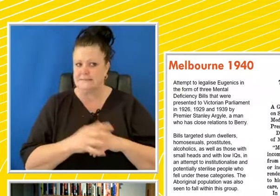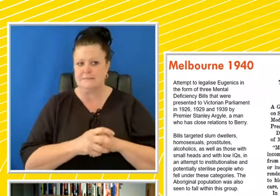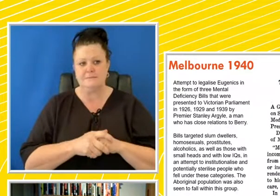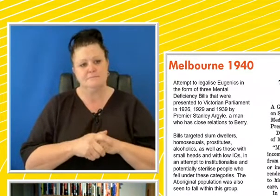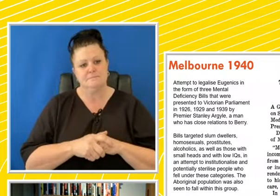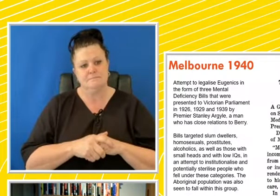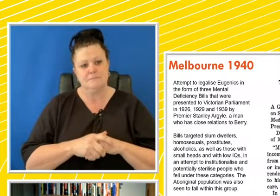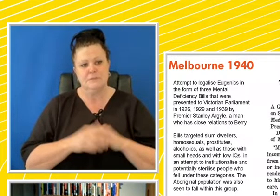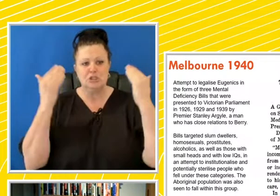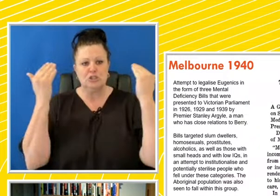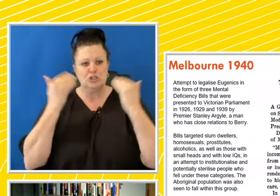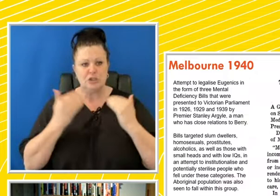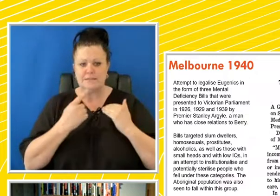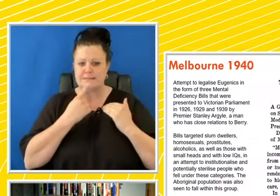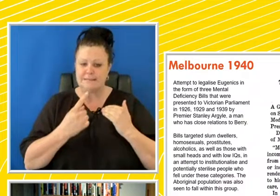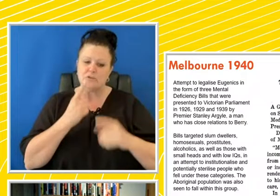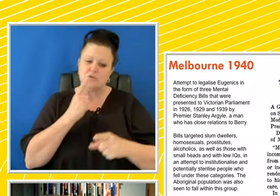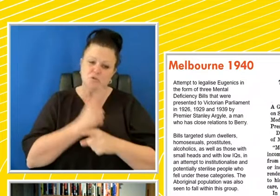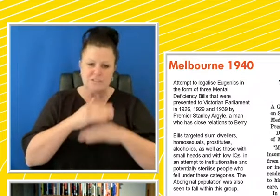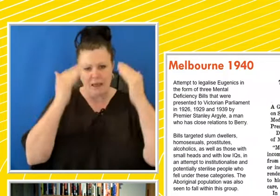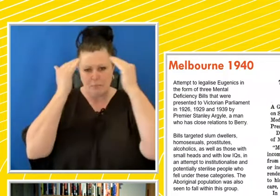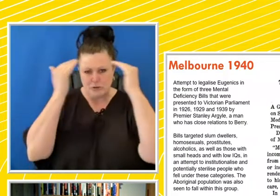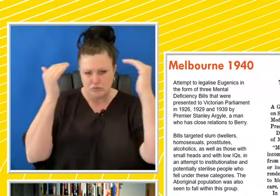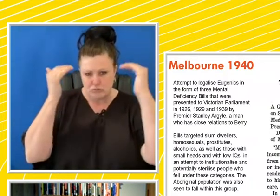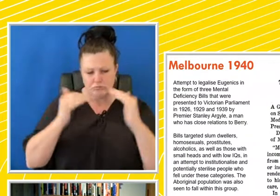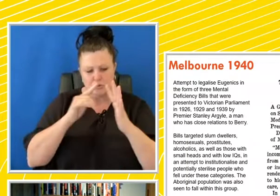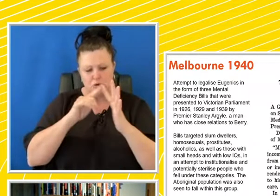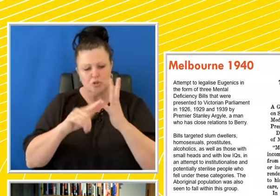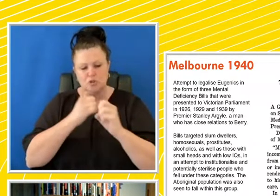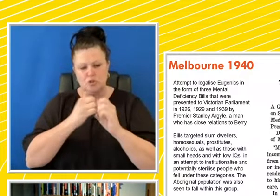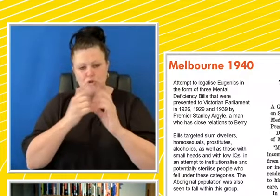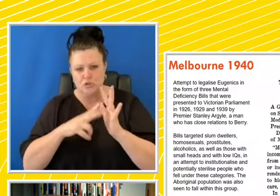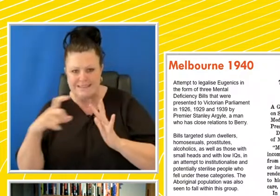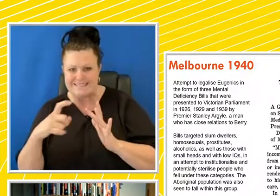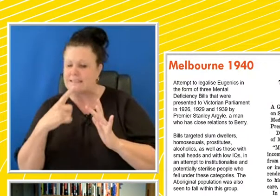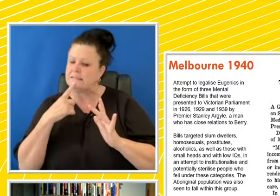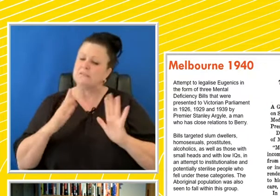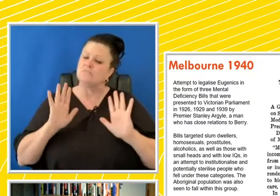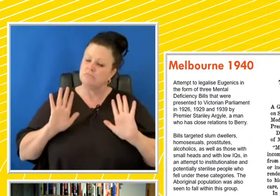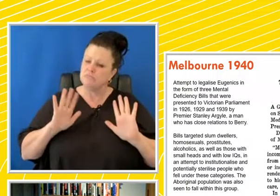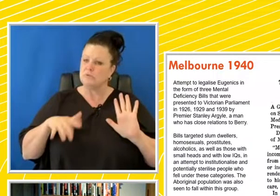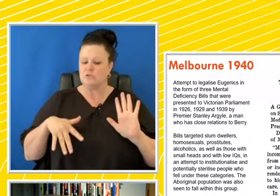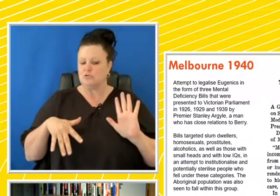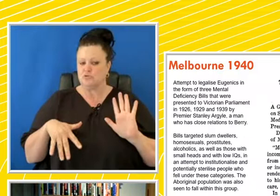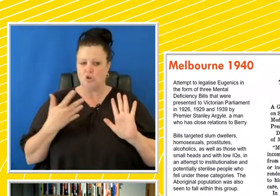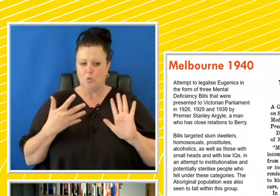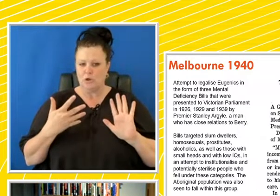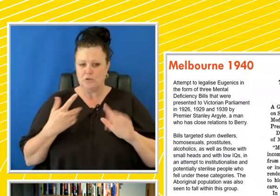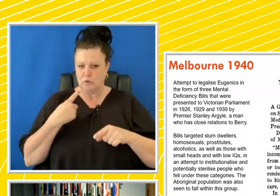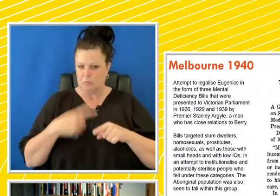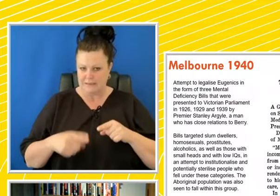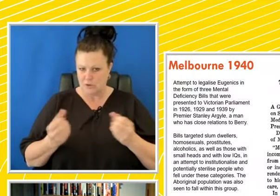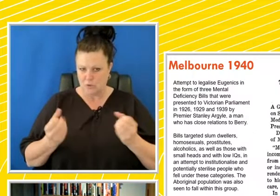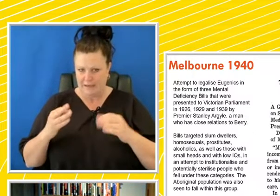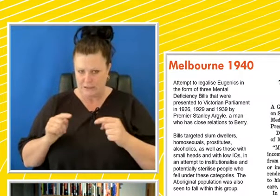So Judge Foster made some remarks about mental deficiency and eugenics that are not like to see pass unchallenged. This is Guy Springthorpe. The